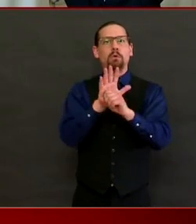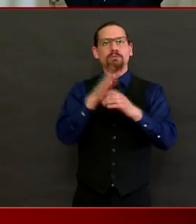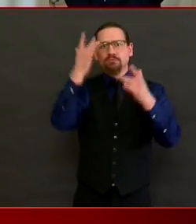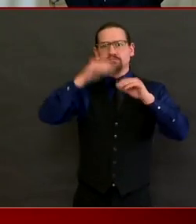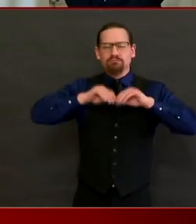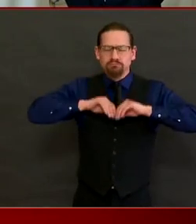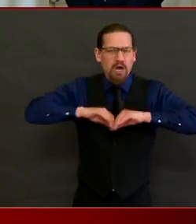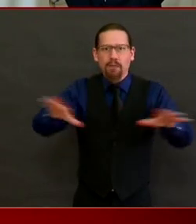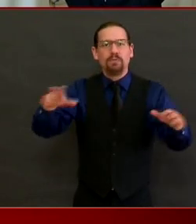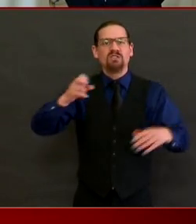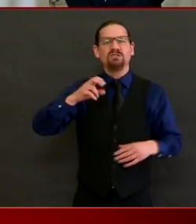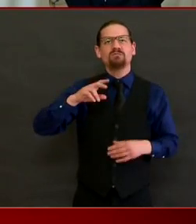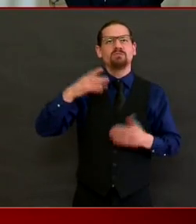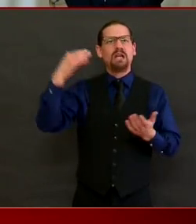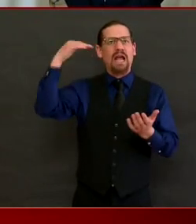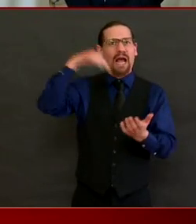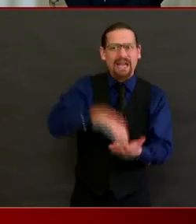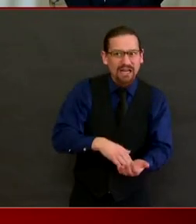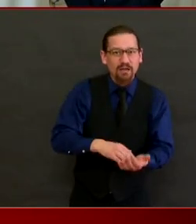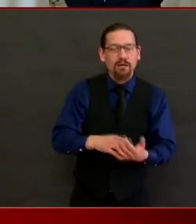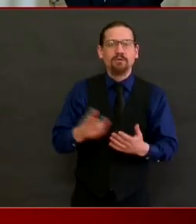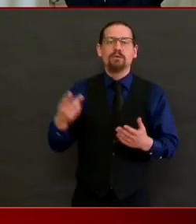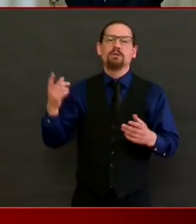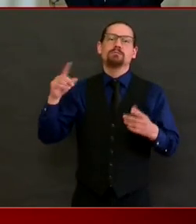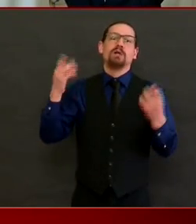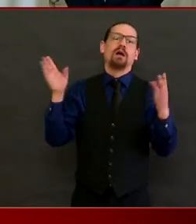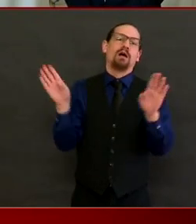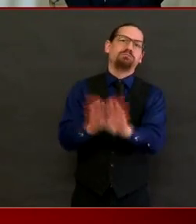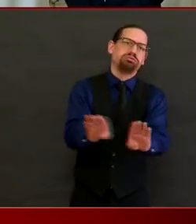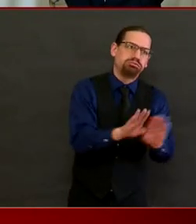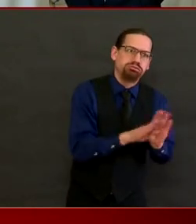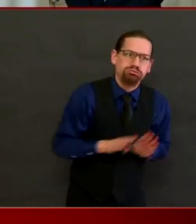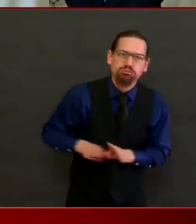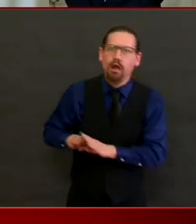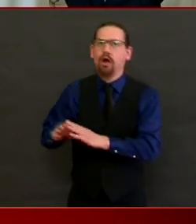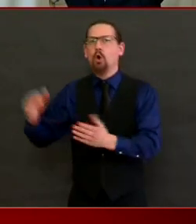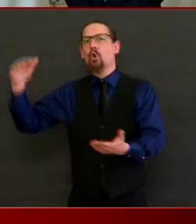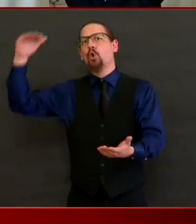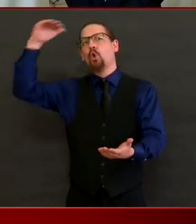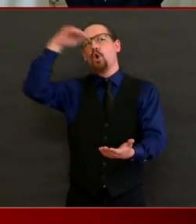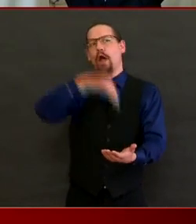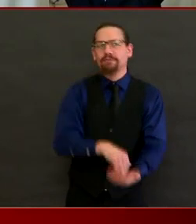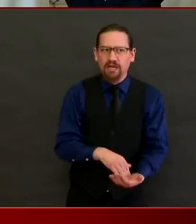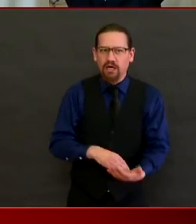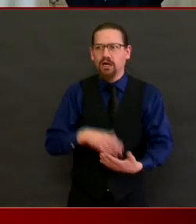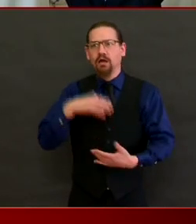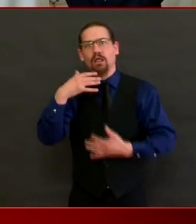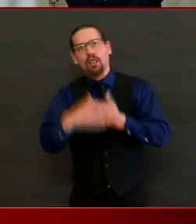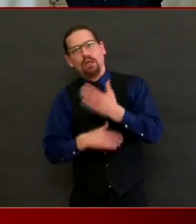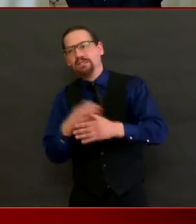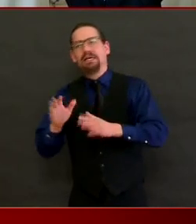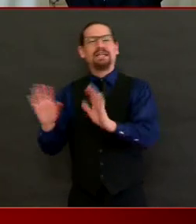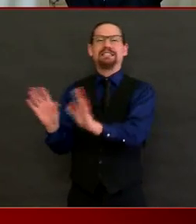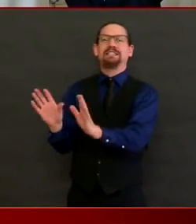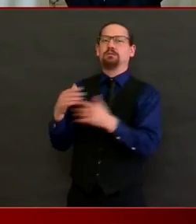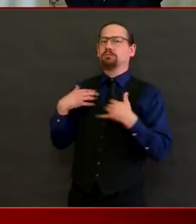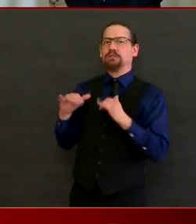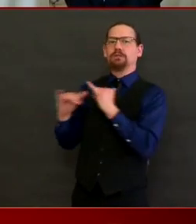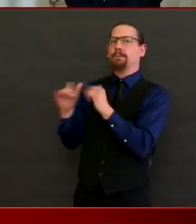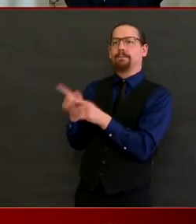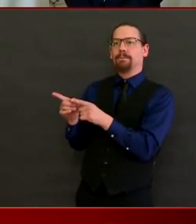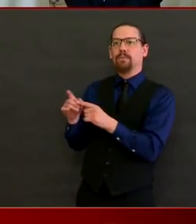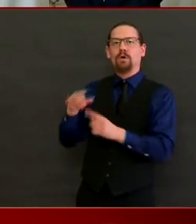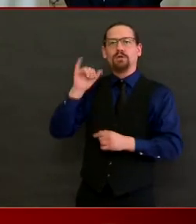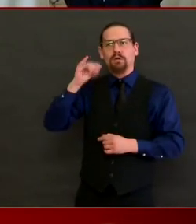So, we certainly don't want that to happen. So, we're going to have to come out with restrictions industry by industry. What we require restaurants